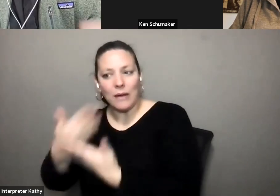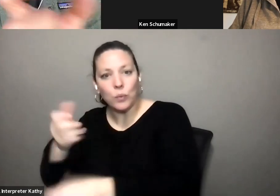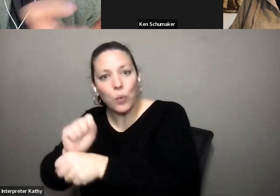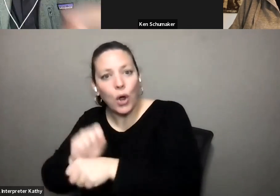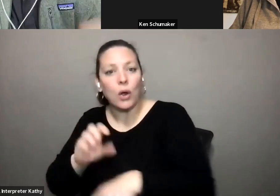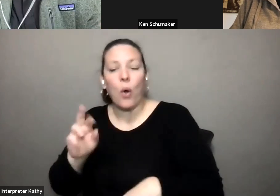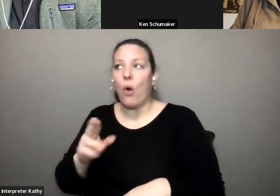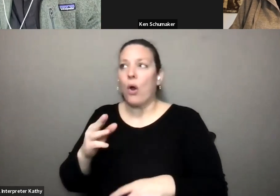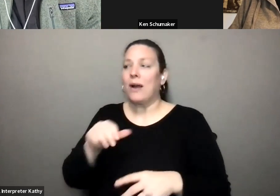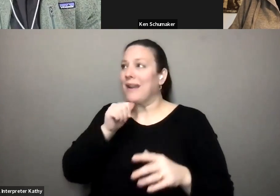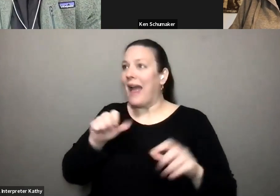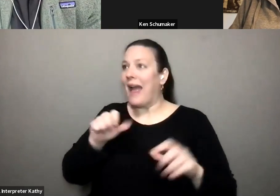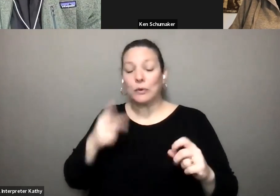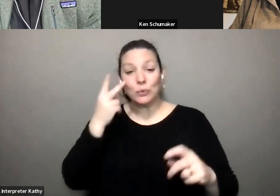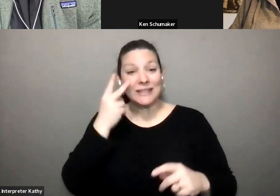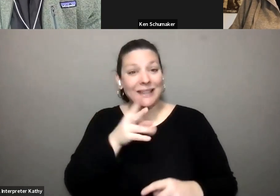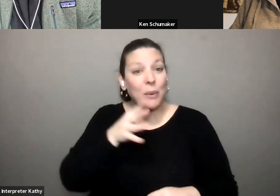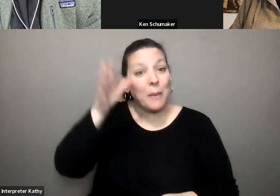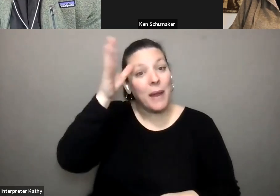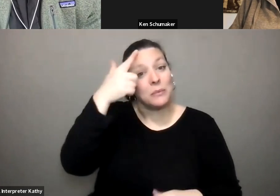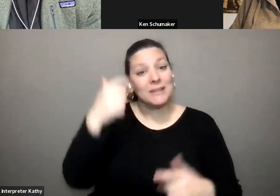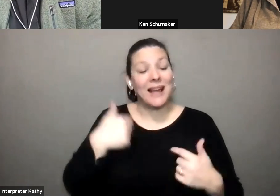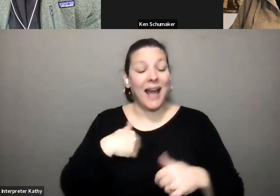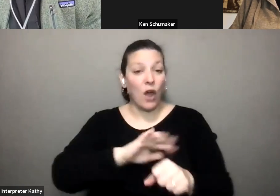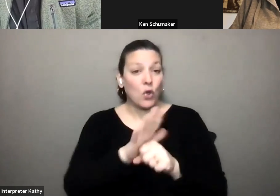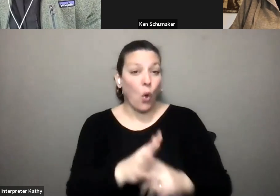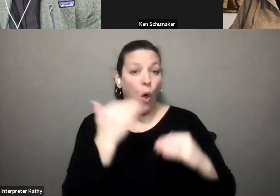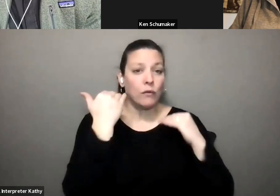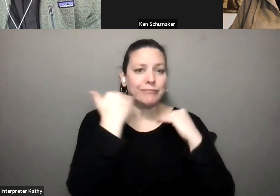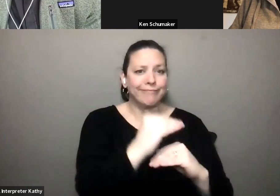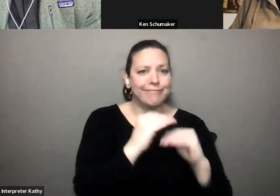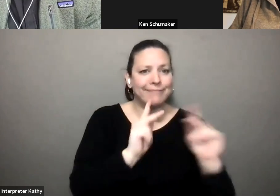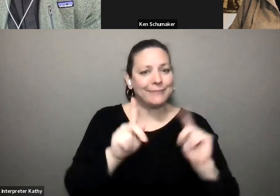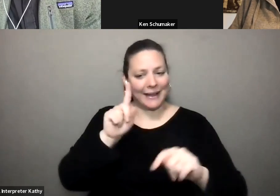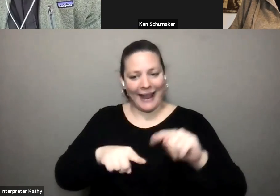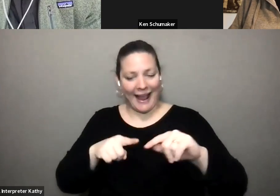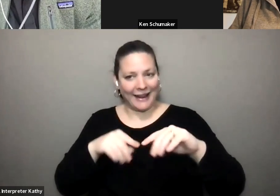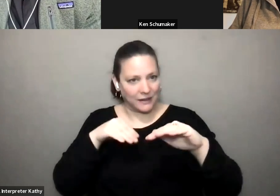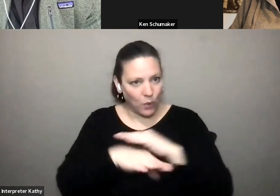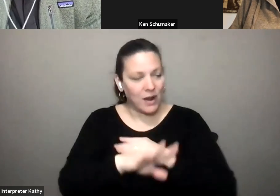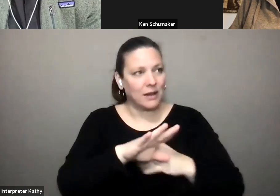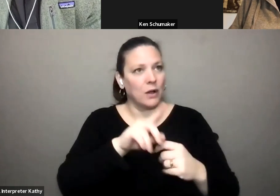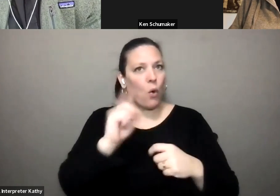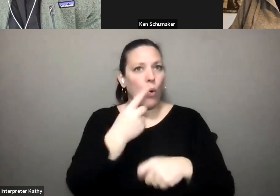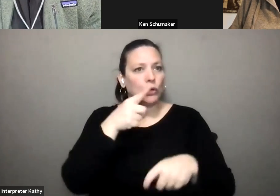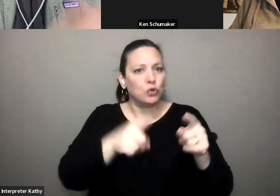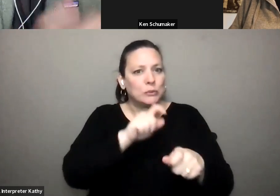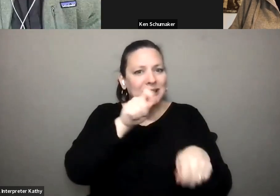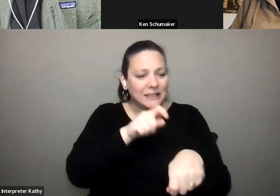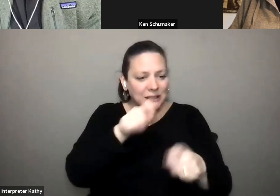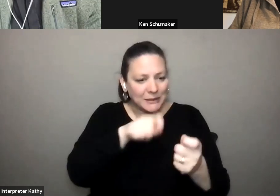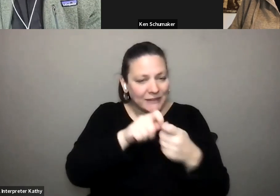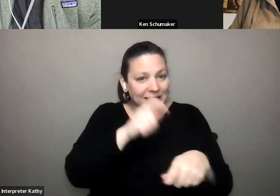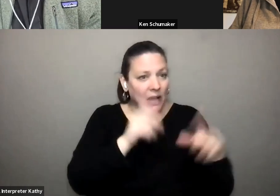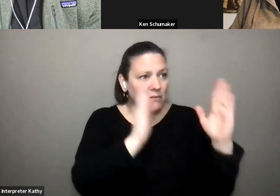they only get to see during certain hours because of covid uh folks who've had to limit their participation in